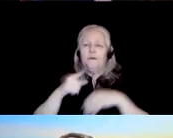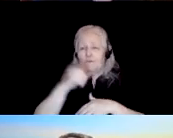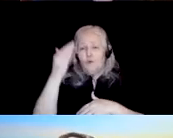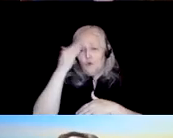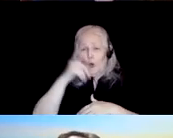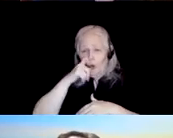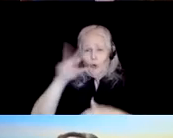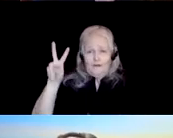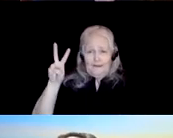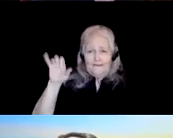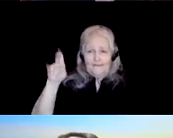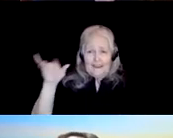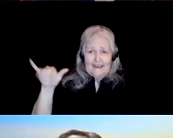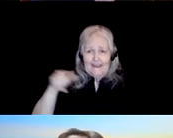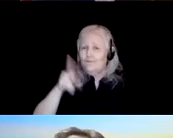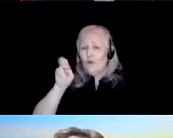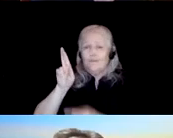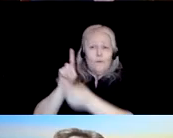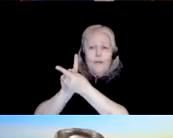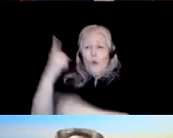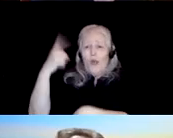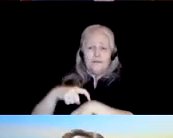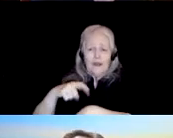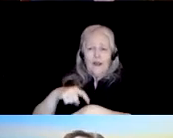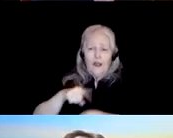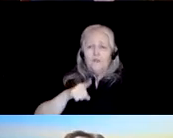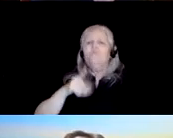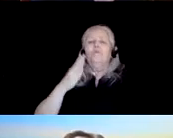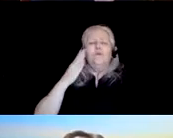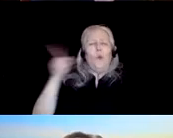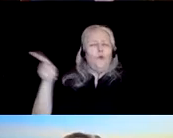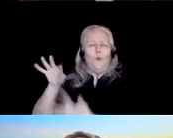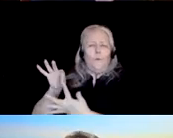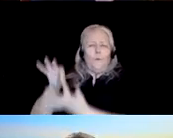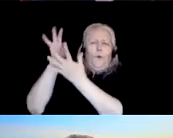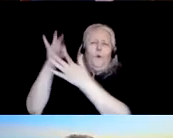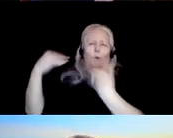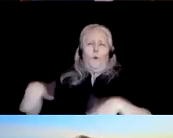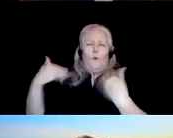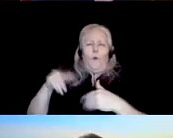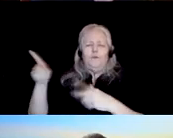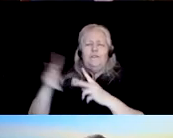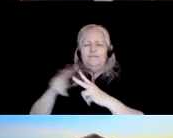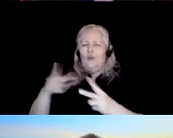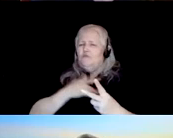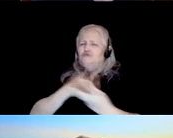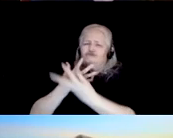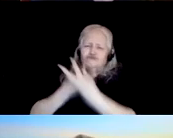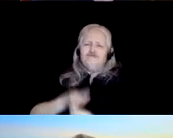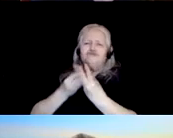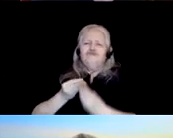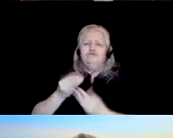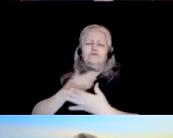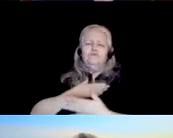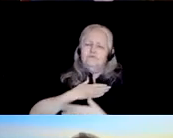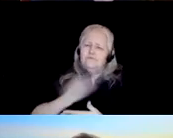and anyone who saw her even once know that she was one of a kind, an intensely compassionate, generous, and caring